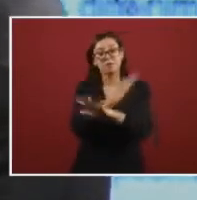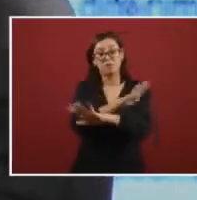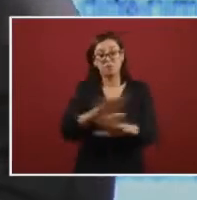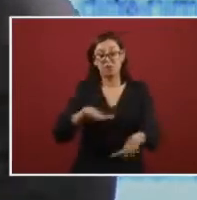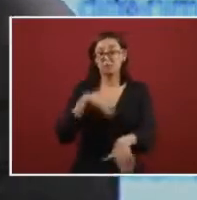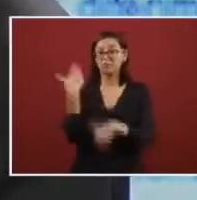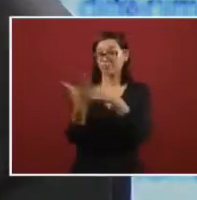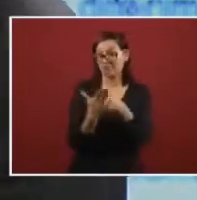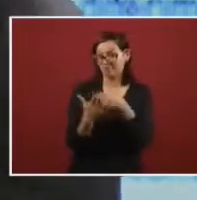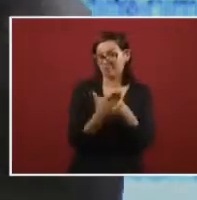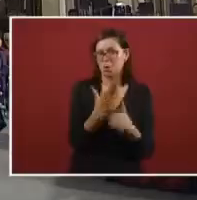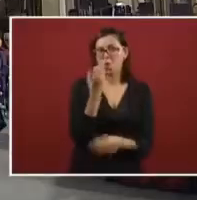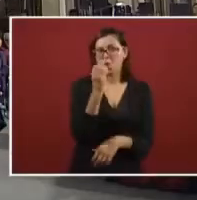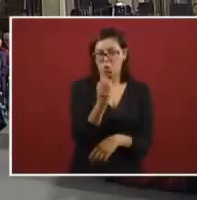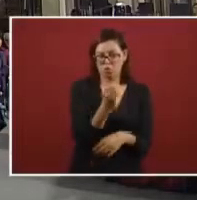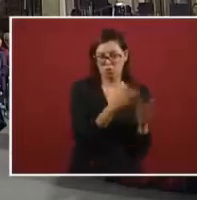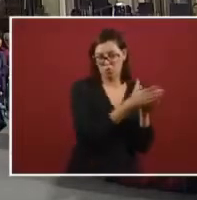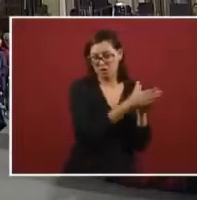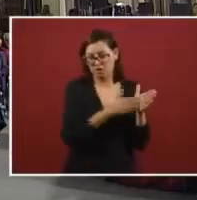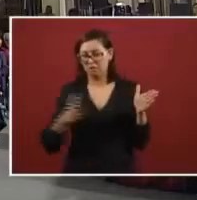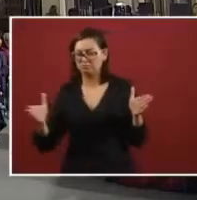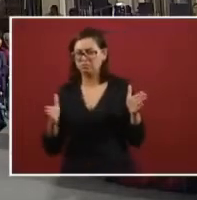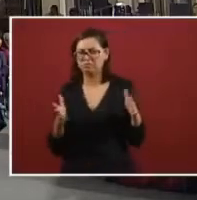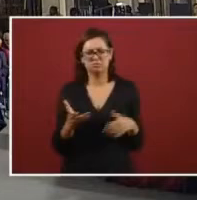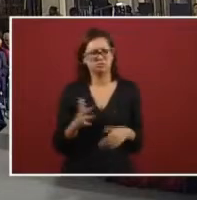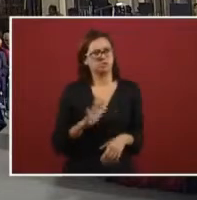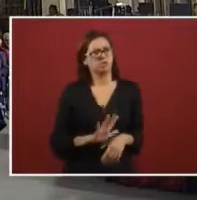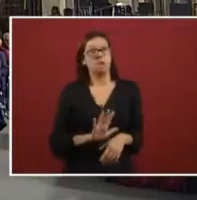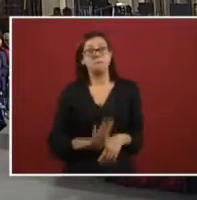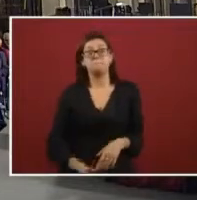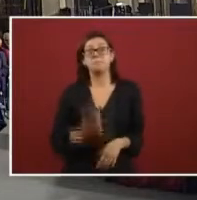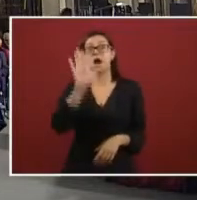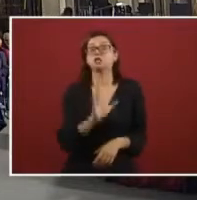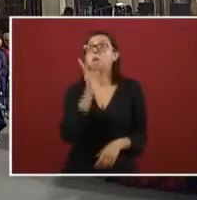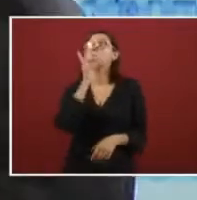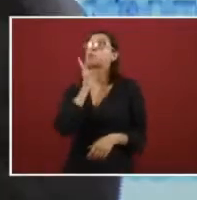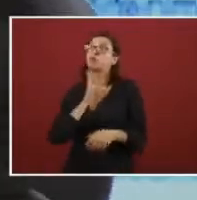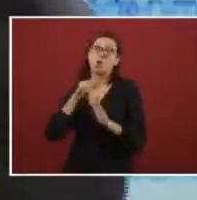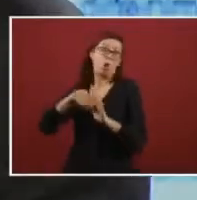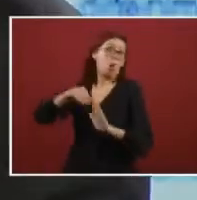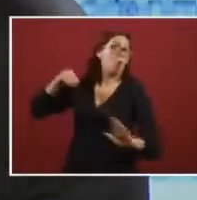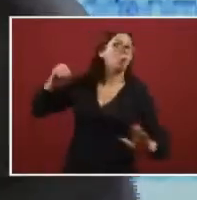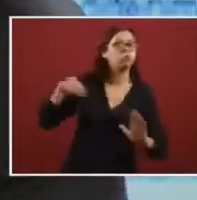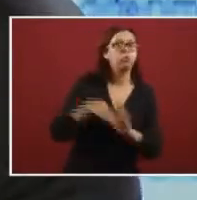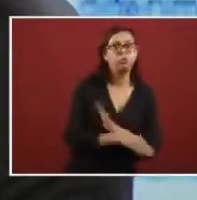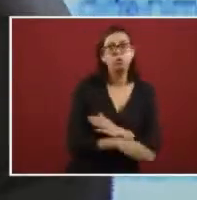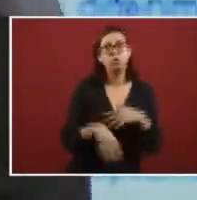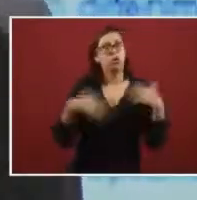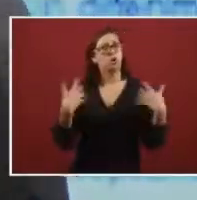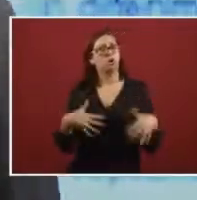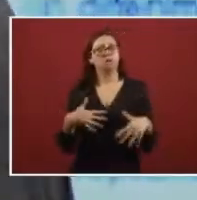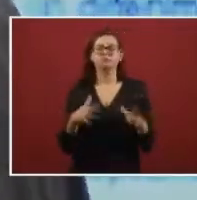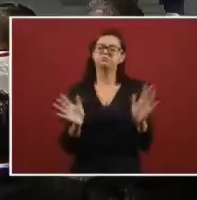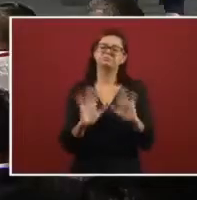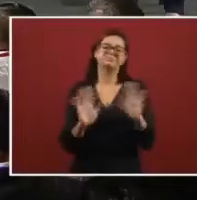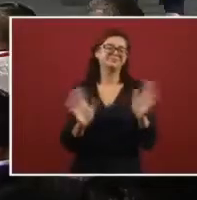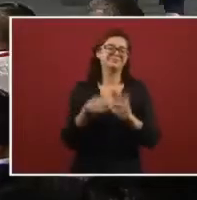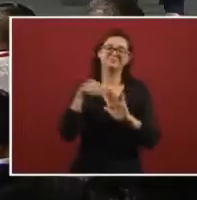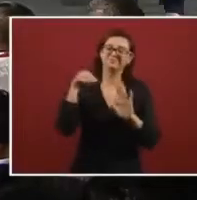that you'll understand why there's going to be a decrease and it'll look like a fall but it's not